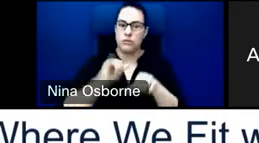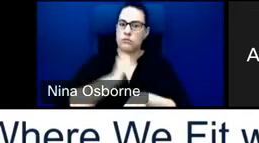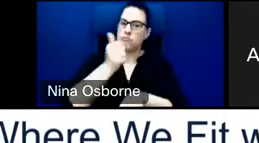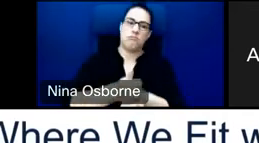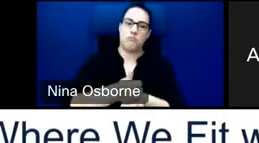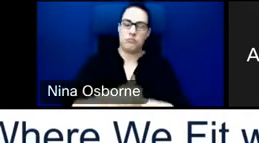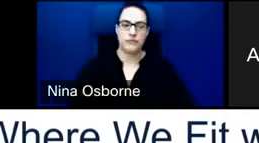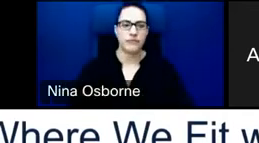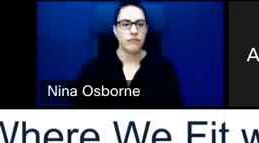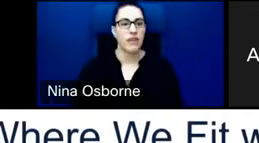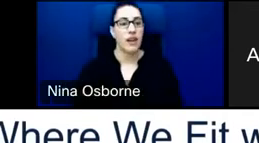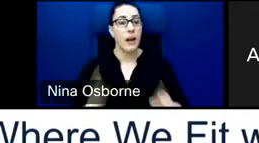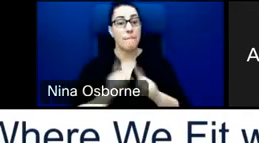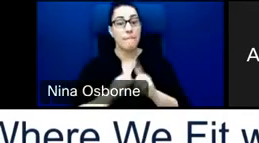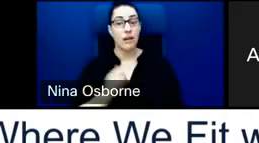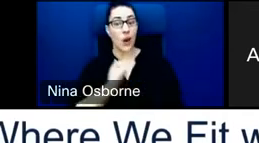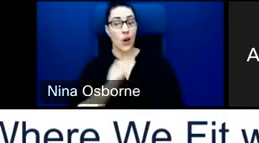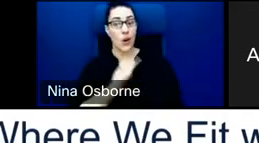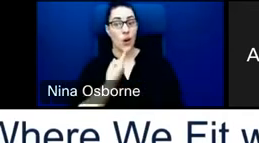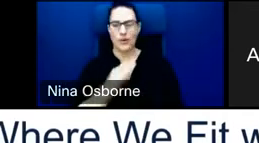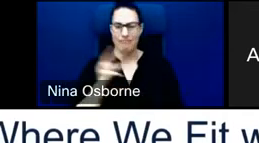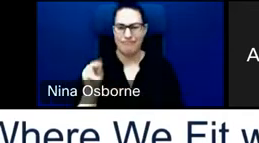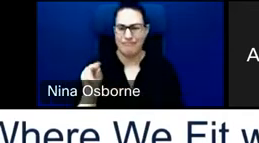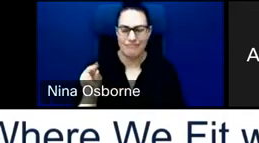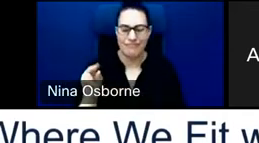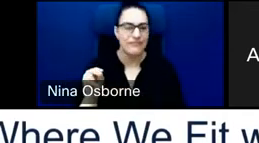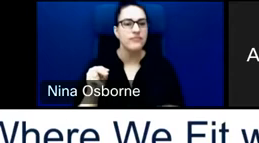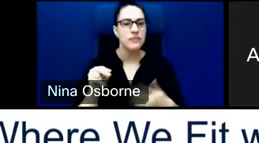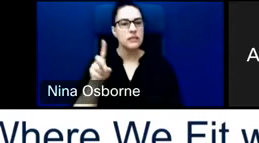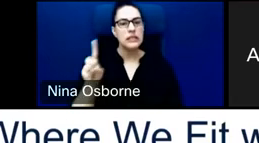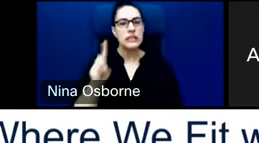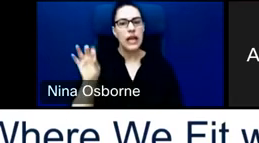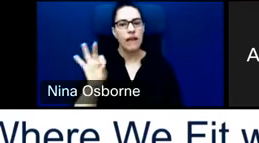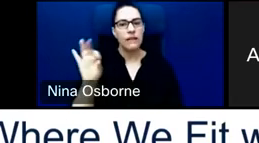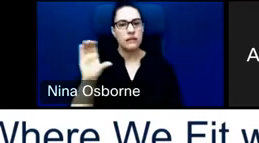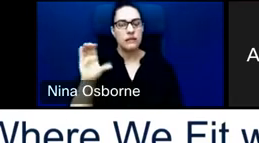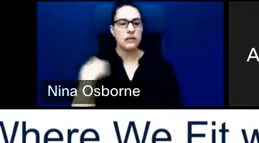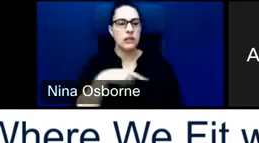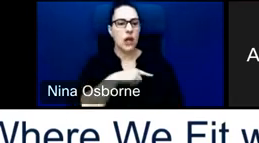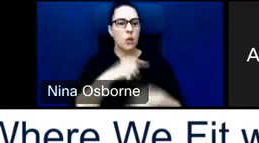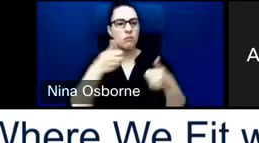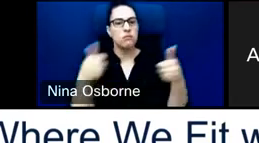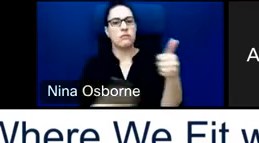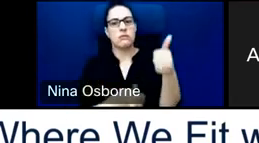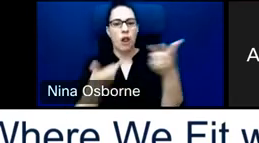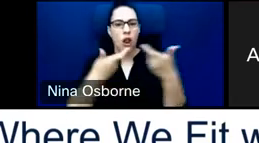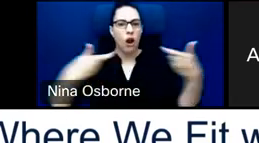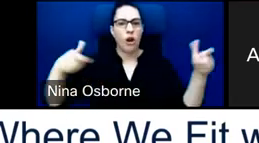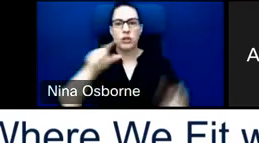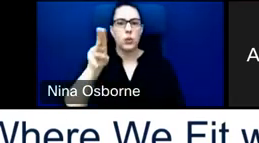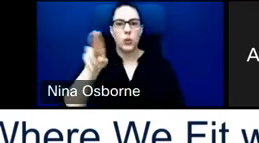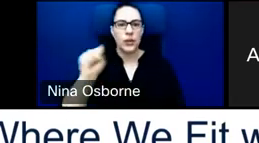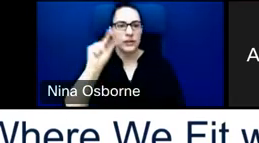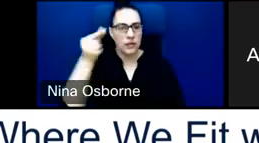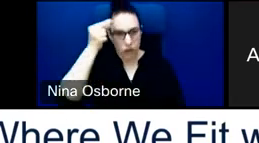But we're not alone, right? So, DFC is part of a larger US government and I'll talk with you a